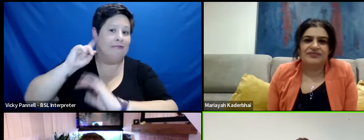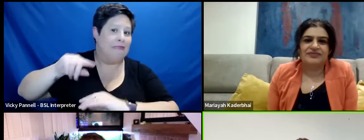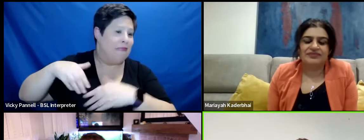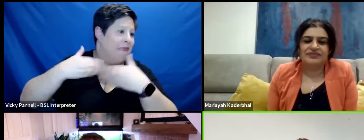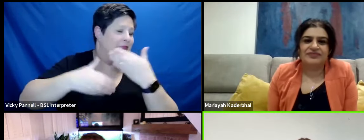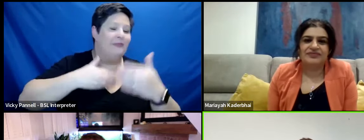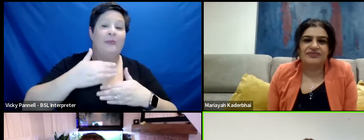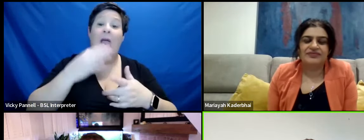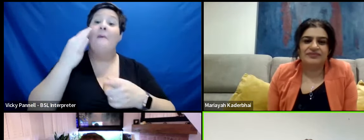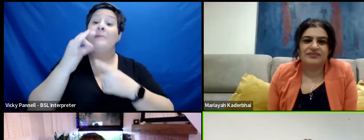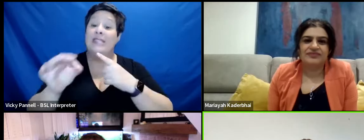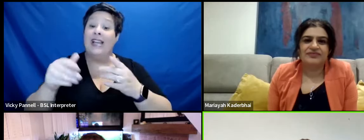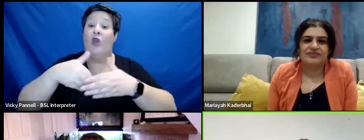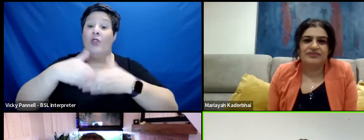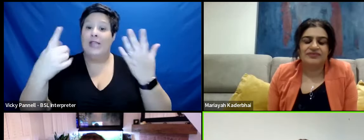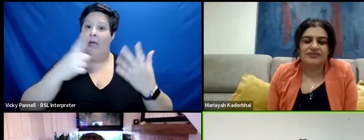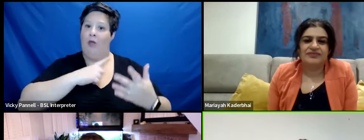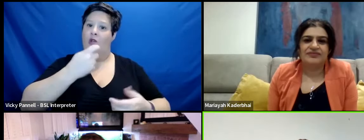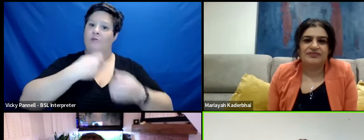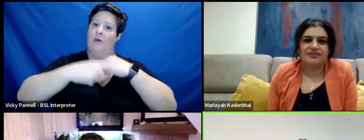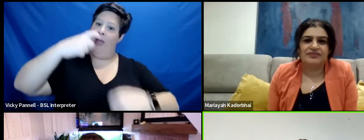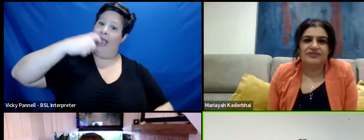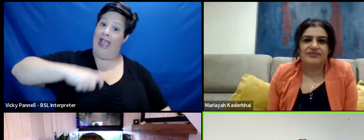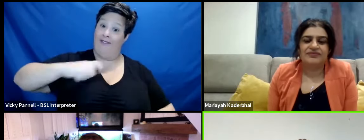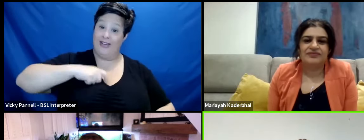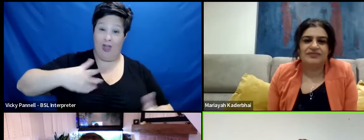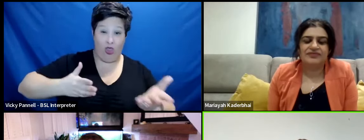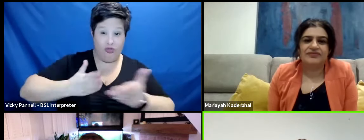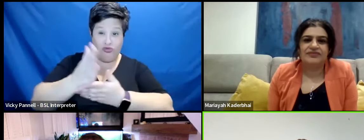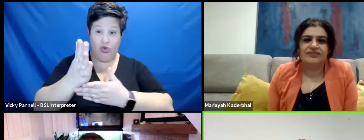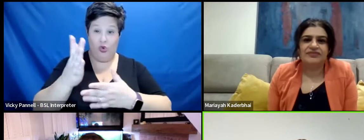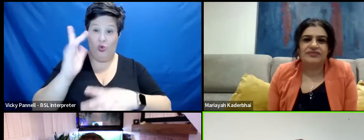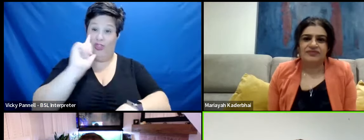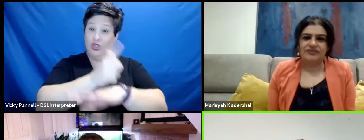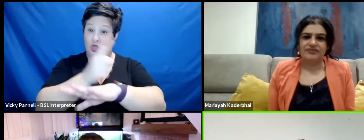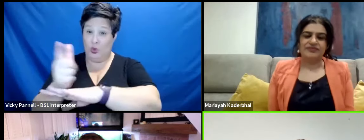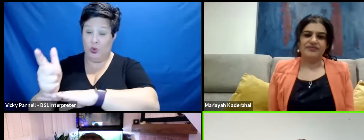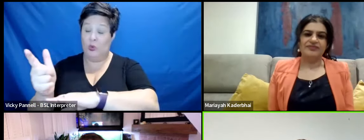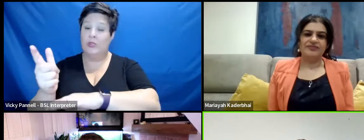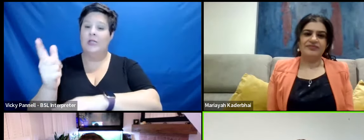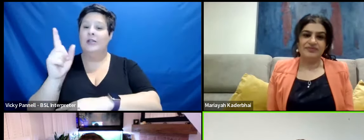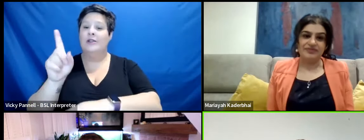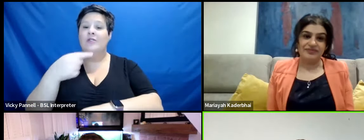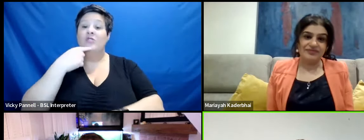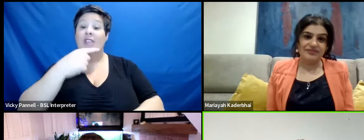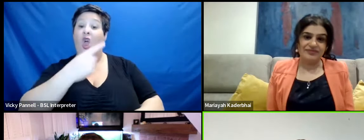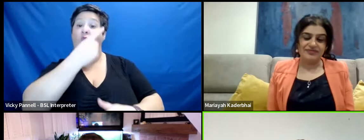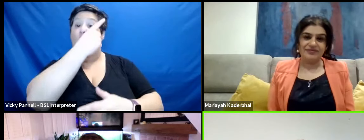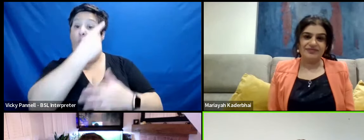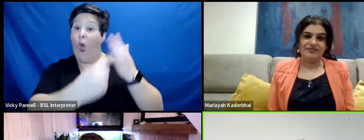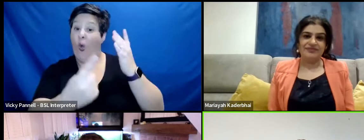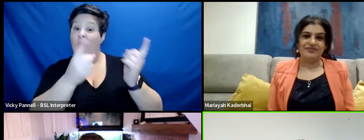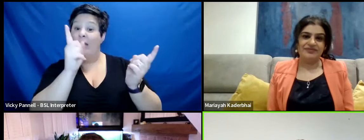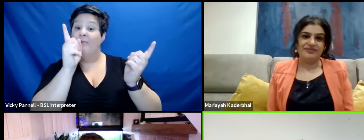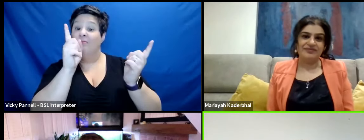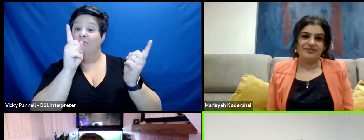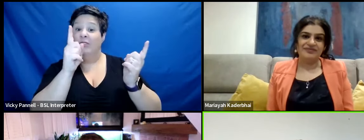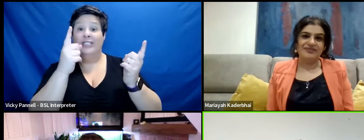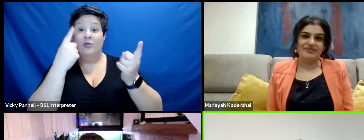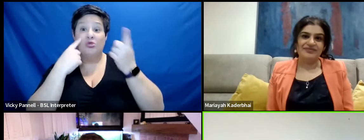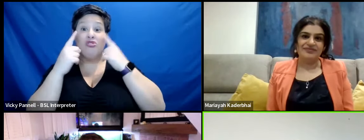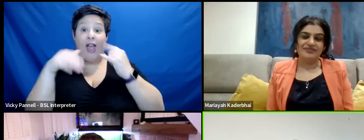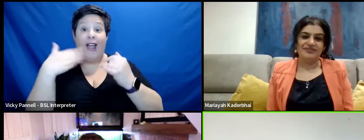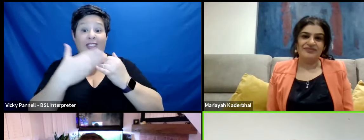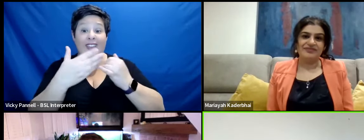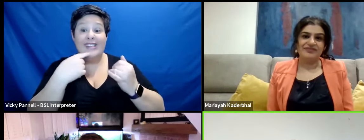And especially on the day, because I was in character for the whole of this shoot, she really, she said to me, she only really met, she was kind of crying at the end